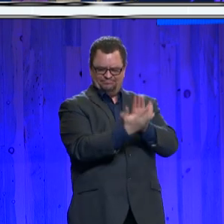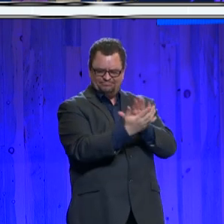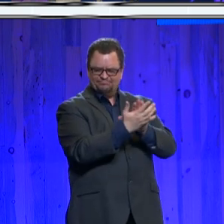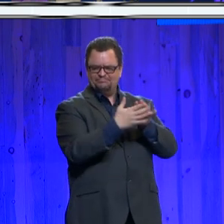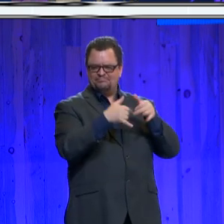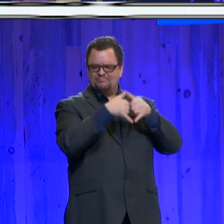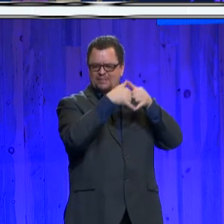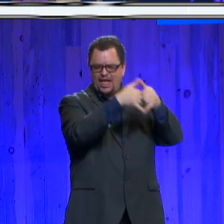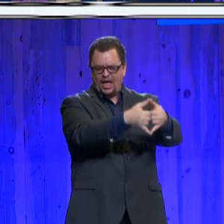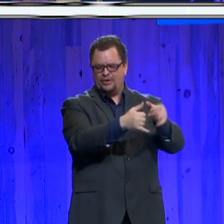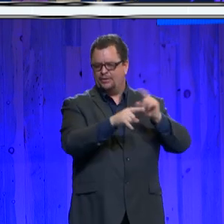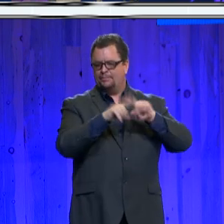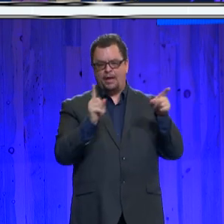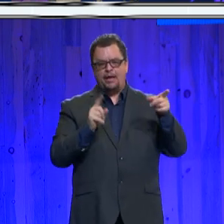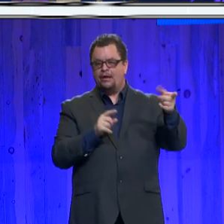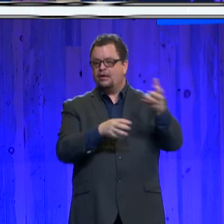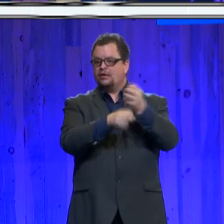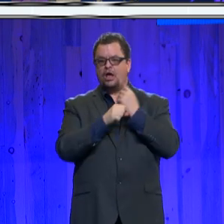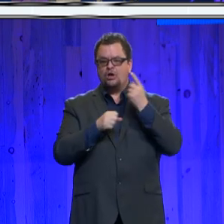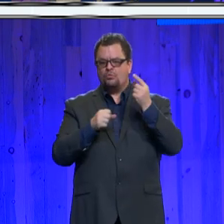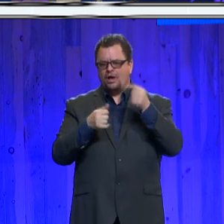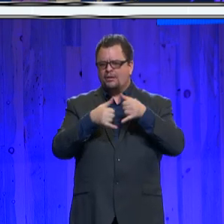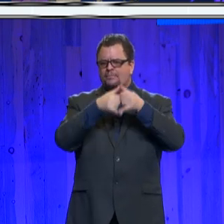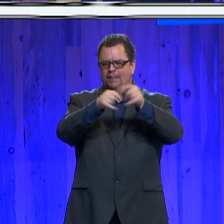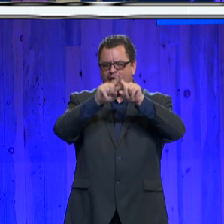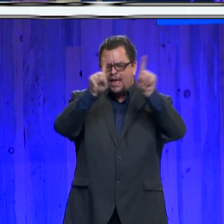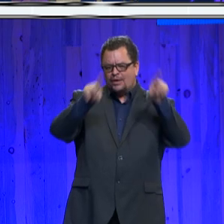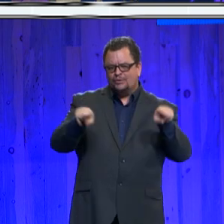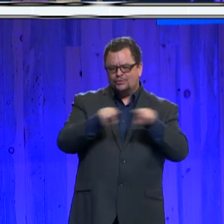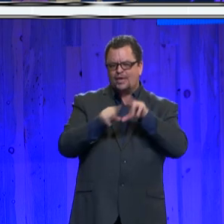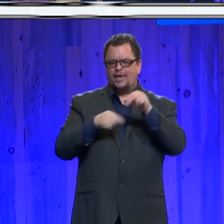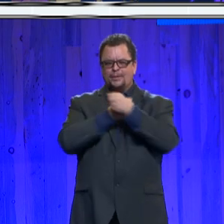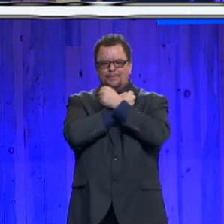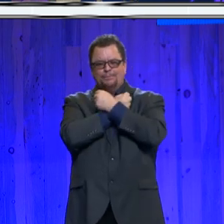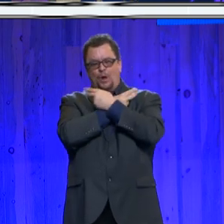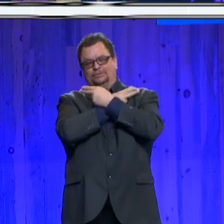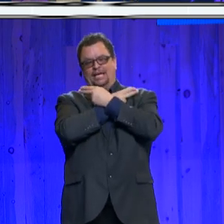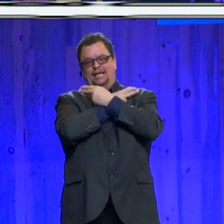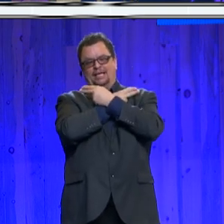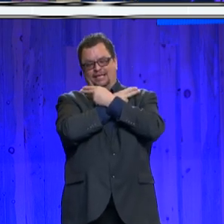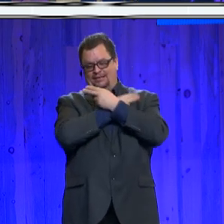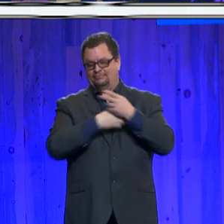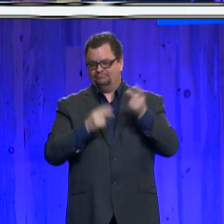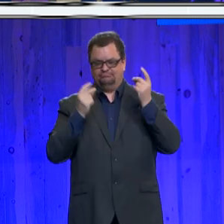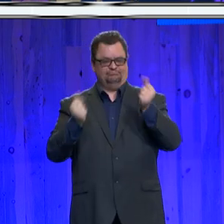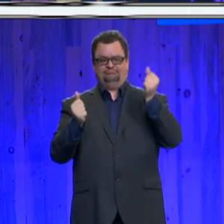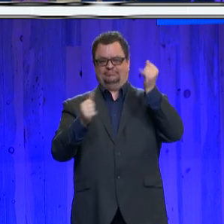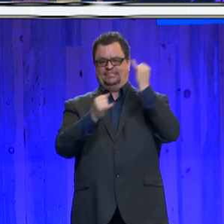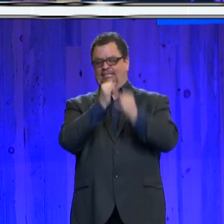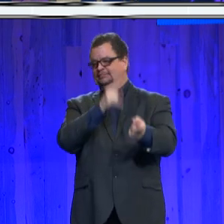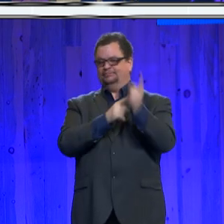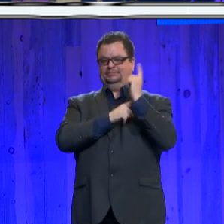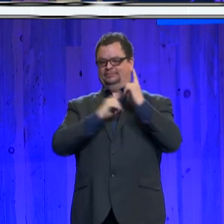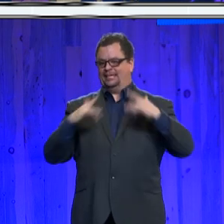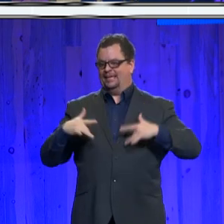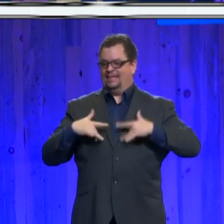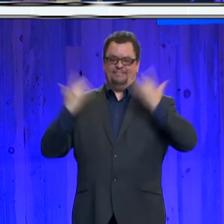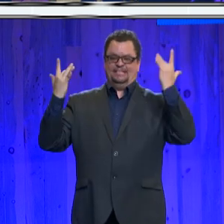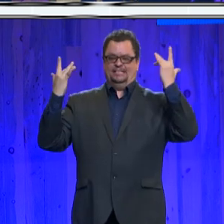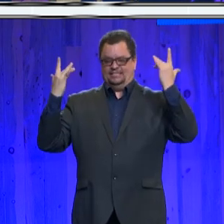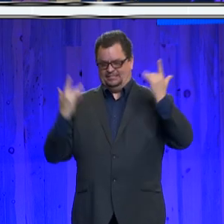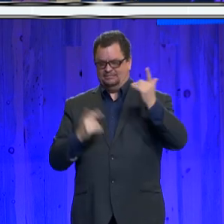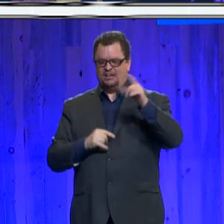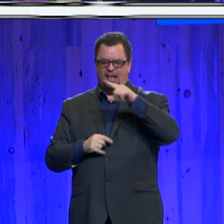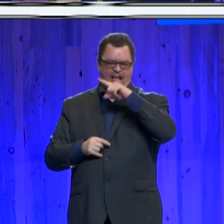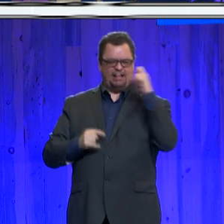plaque and a county-branded bow tie in an impromptu ceremony after an ugly sweater Christmas party, and those are words I